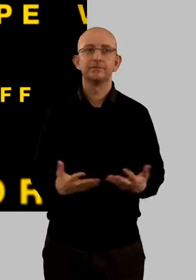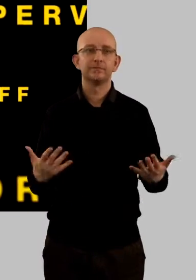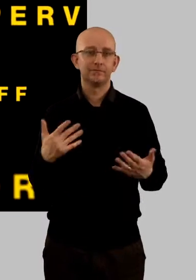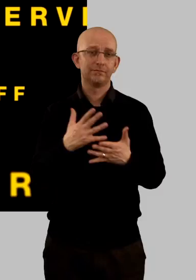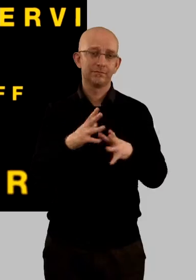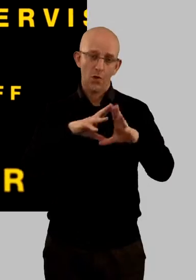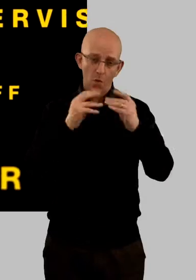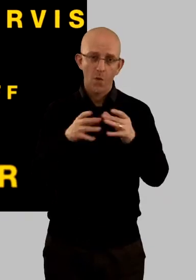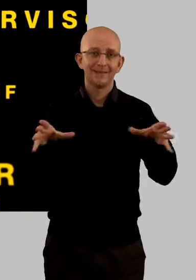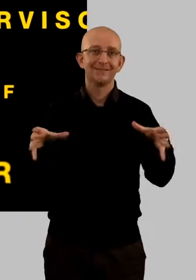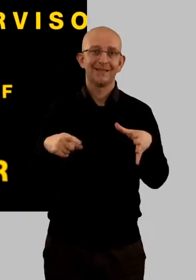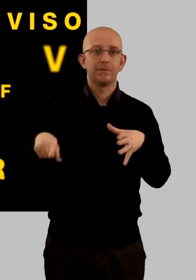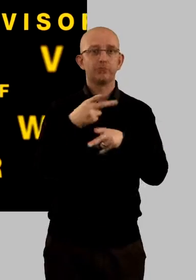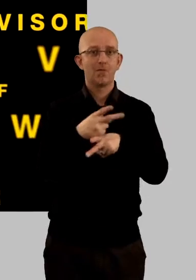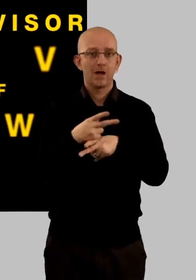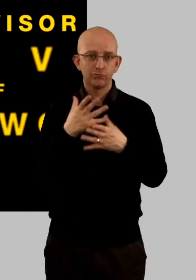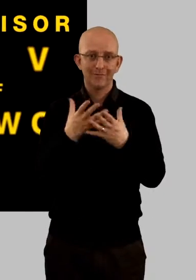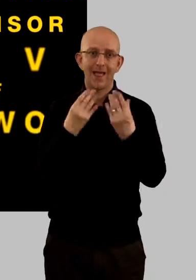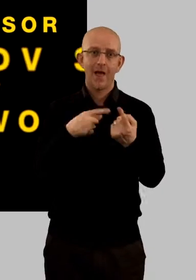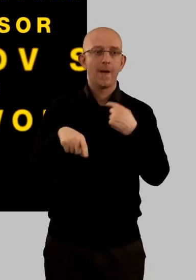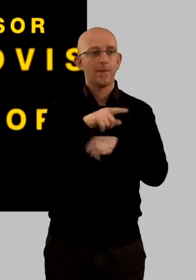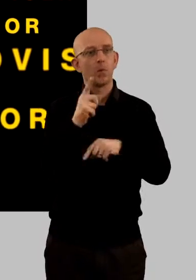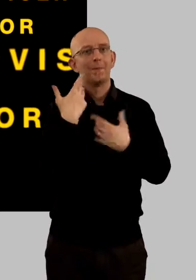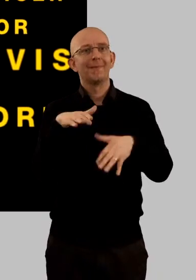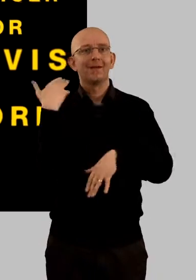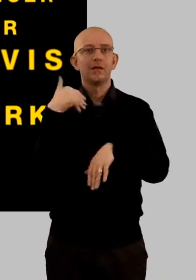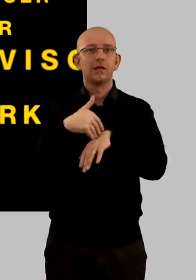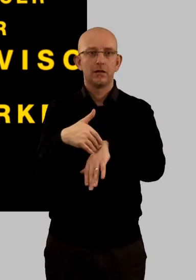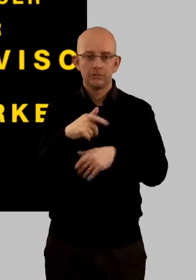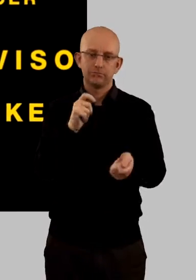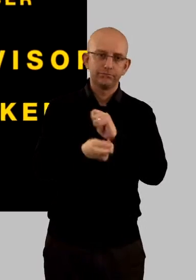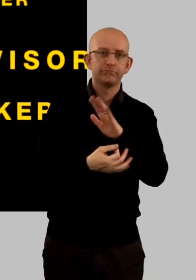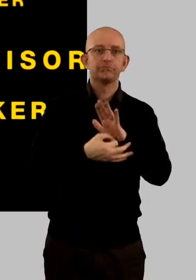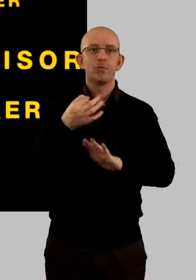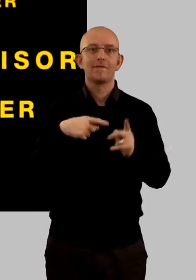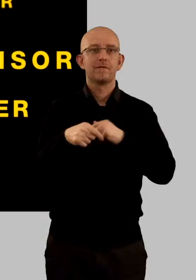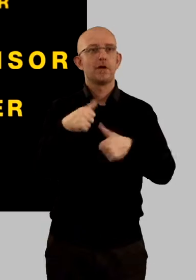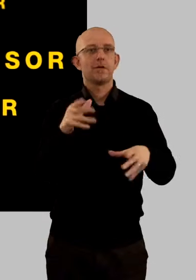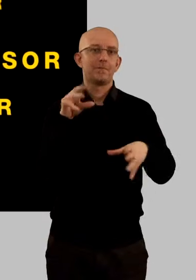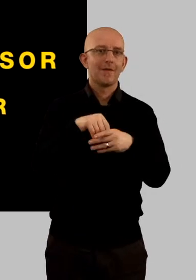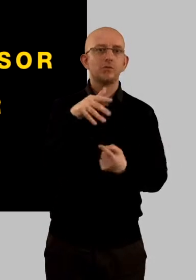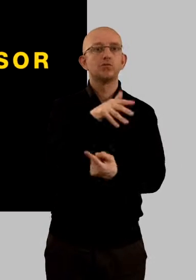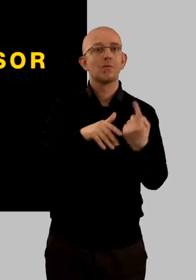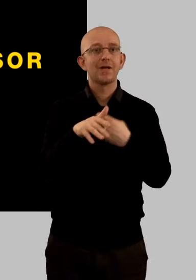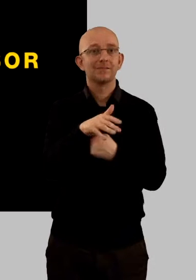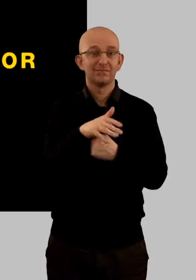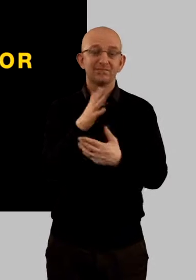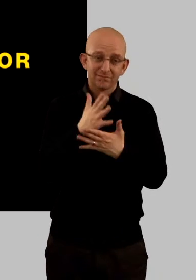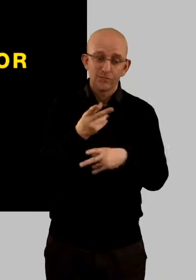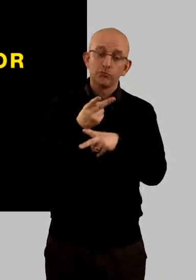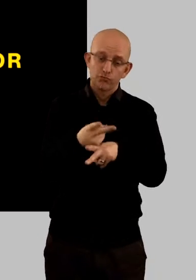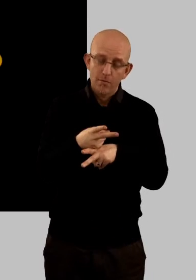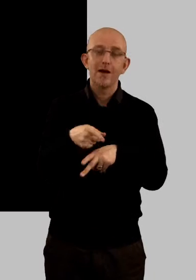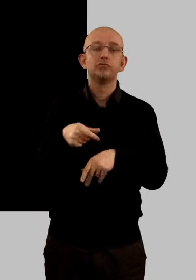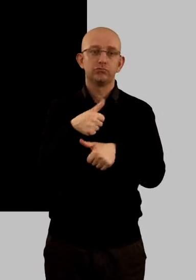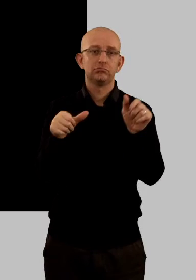It takes a whole team of probation staff to help ex-offenders reform their behaviour and successfully reintegrate back into